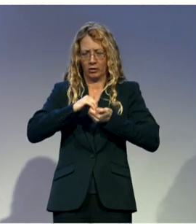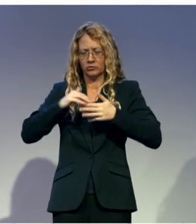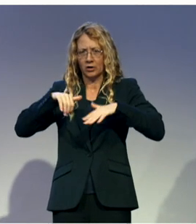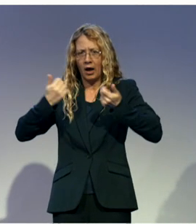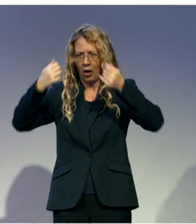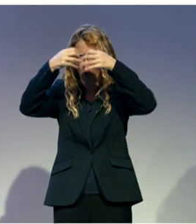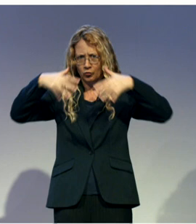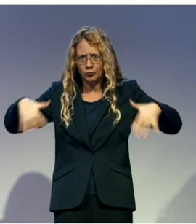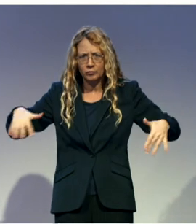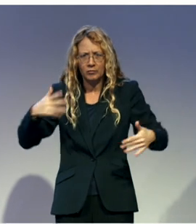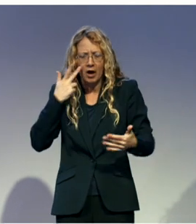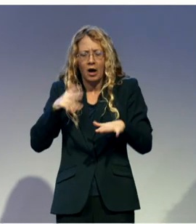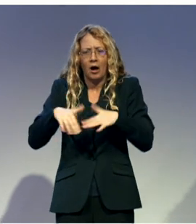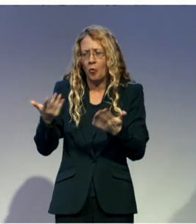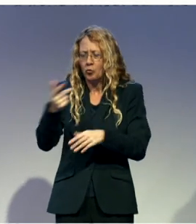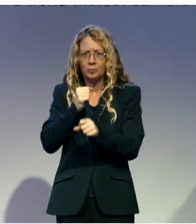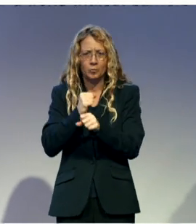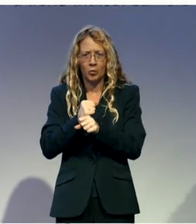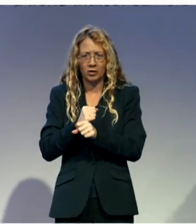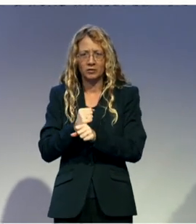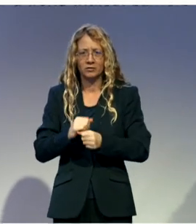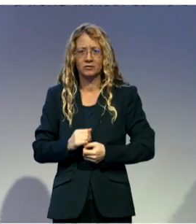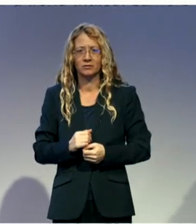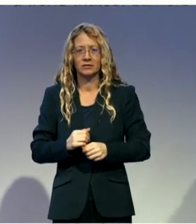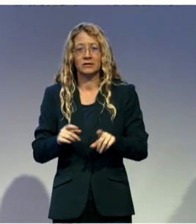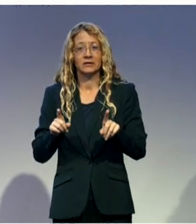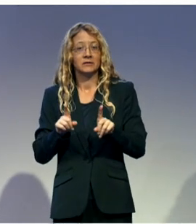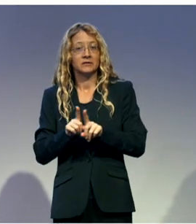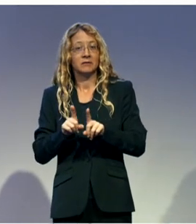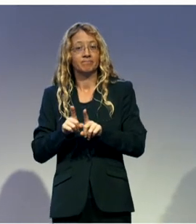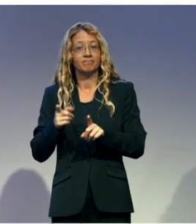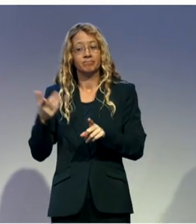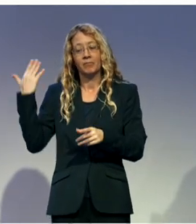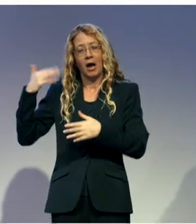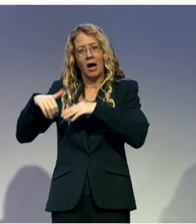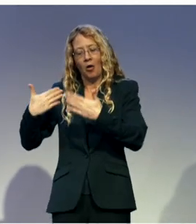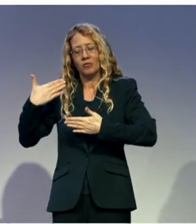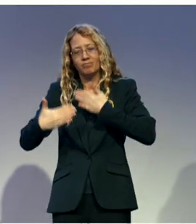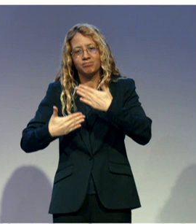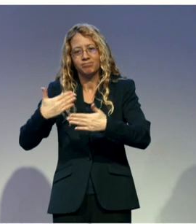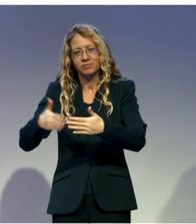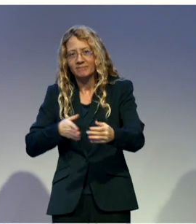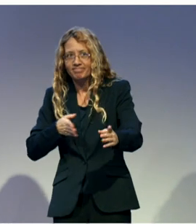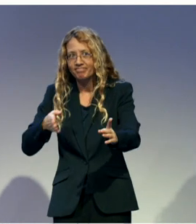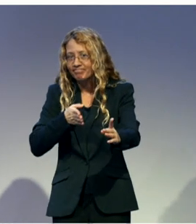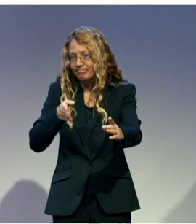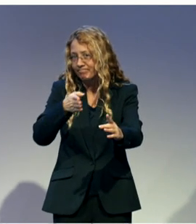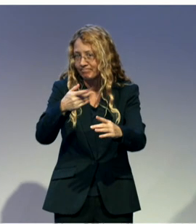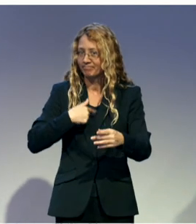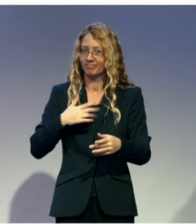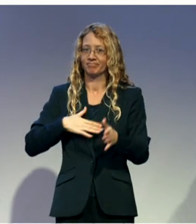also the approaches that we have used since 2012,